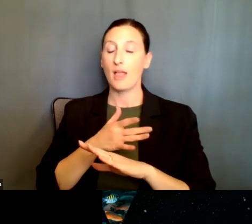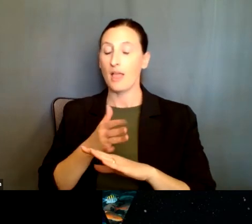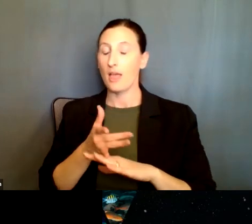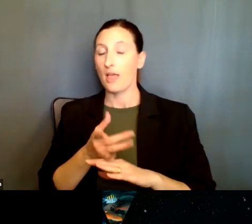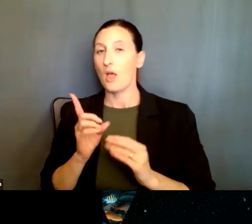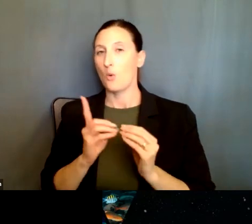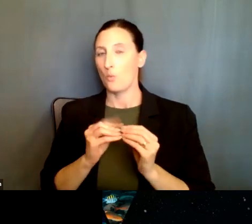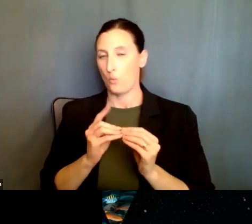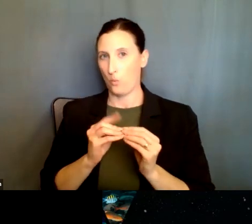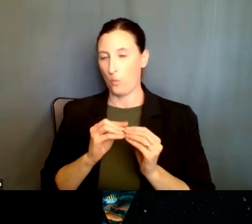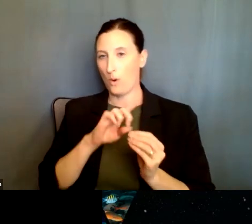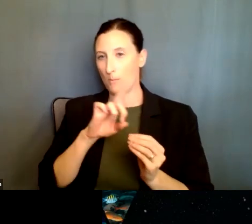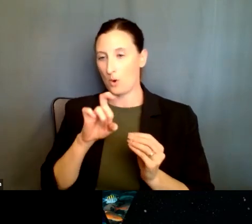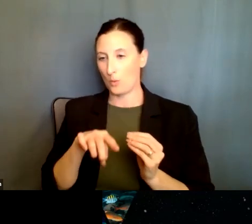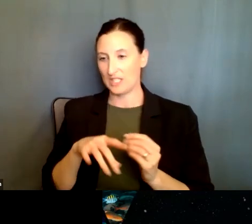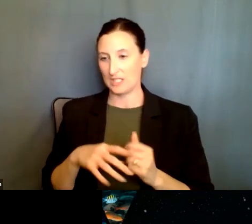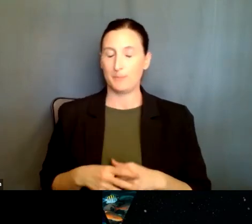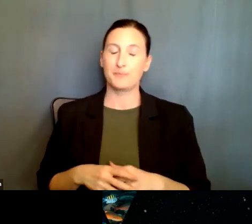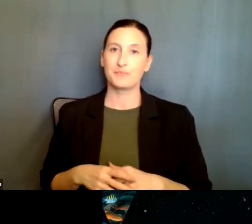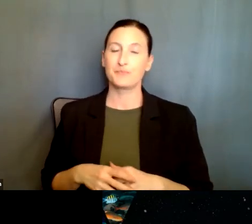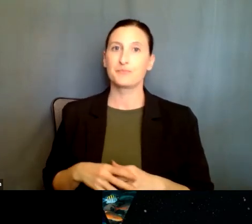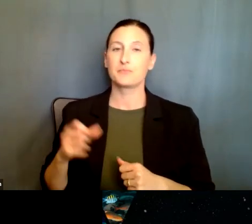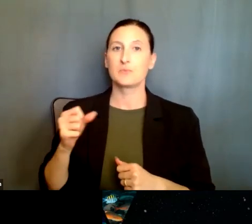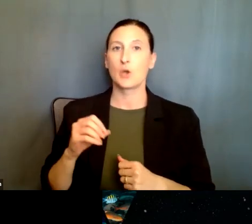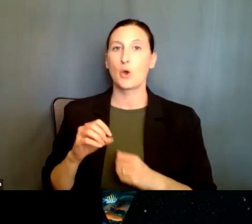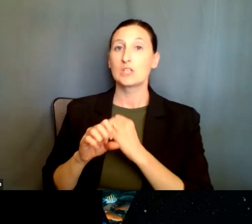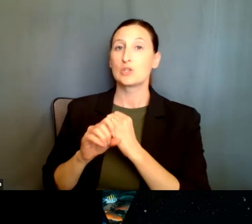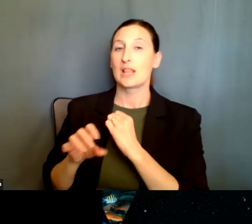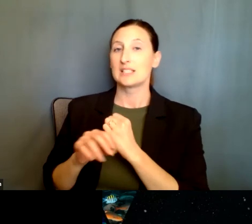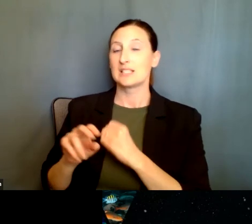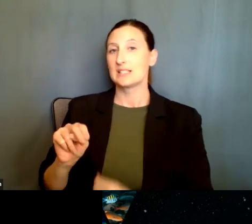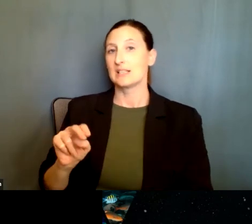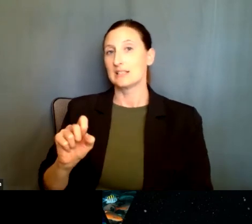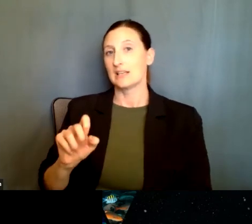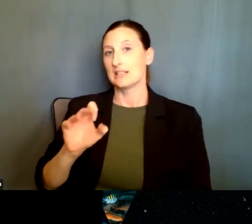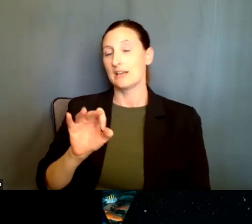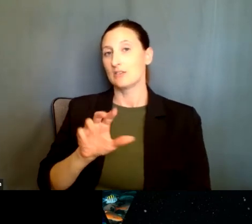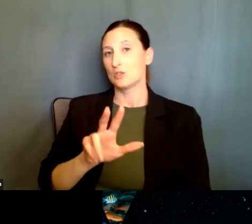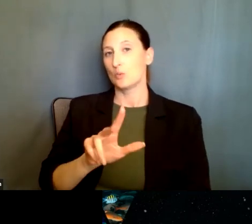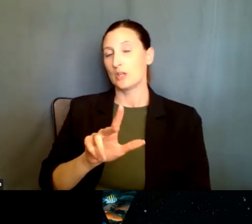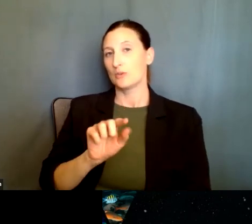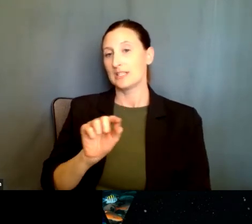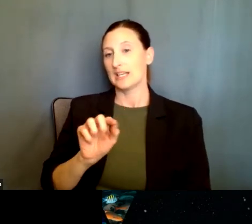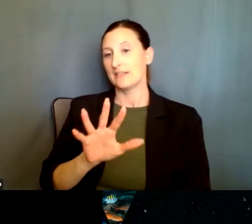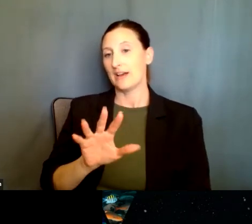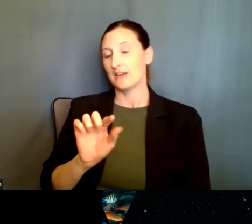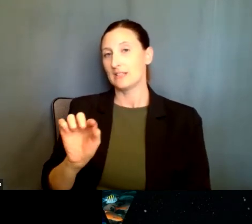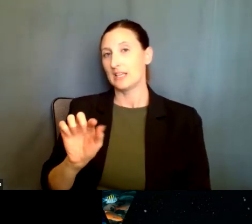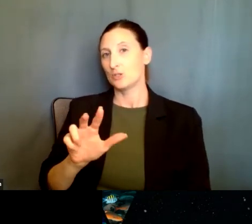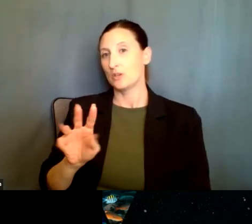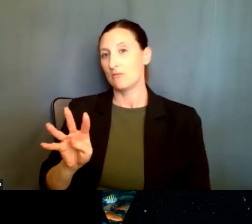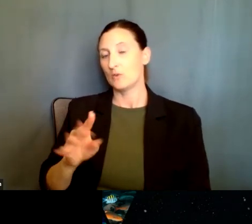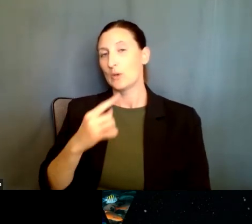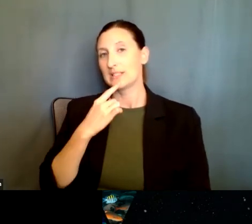So, uh, NS, uh, solicitation NSF 23-524, um, indicates that the total funding amount is 20